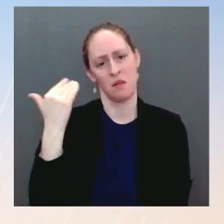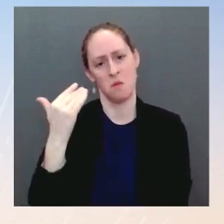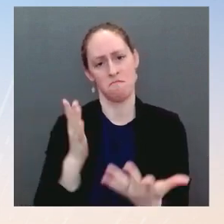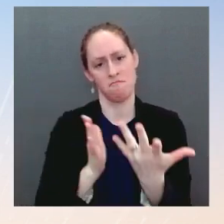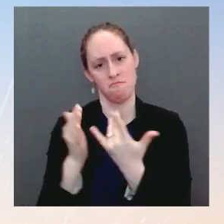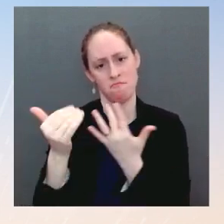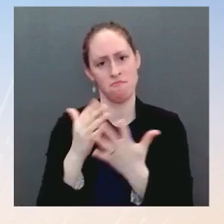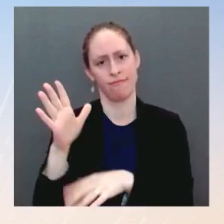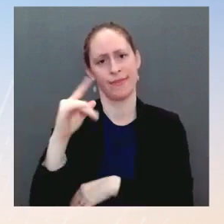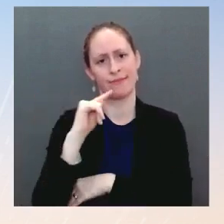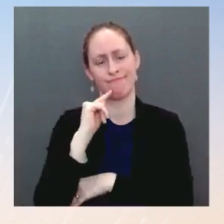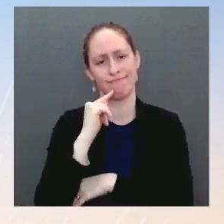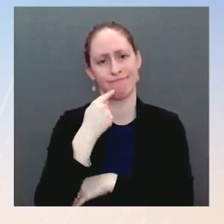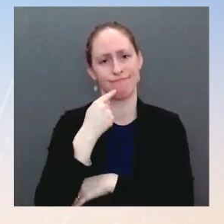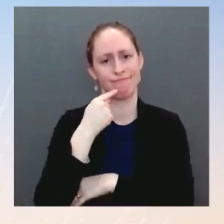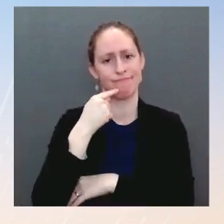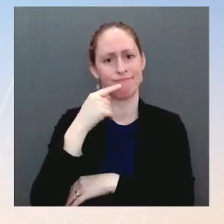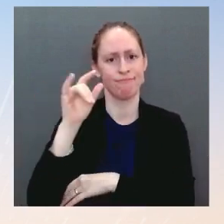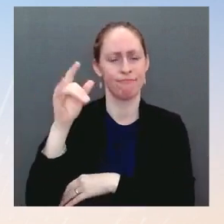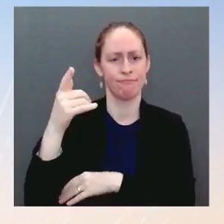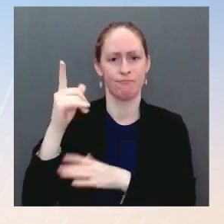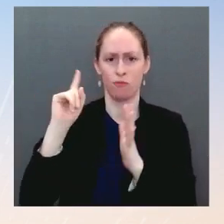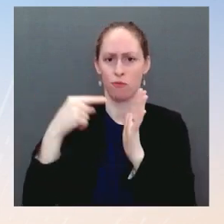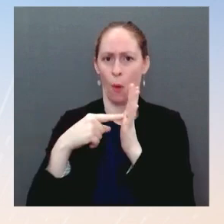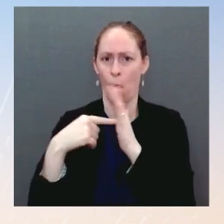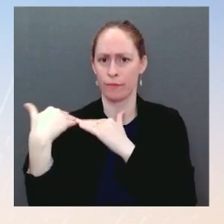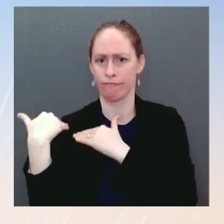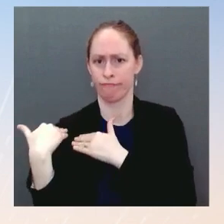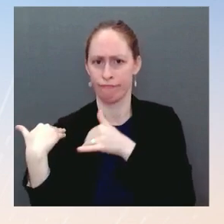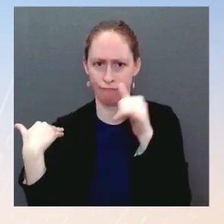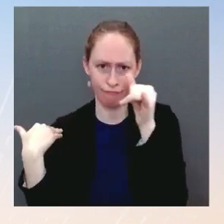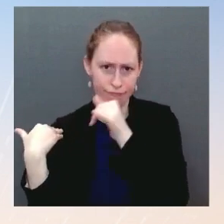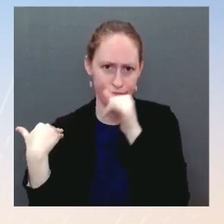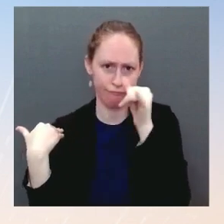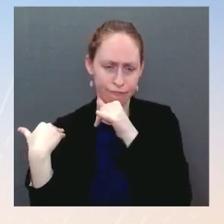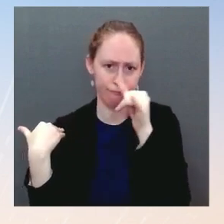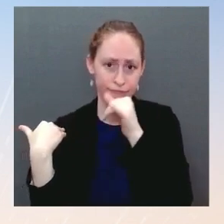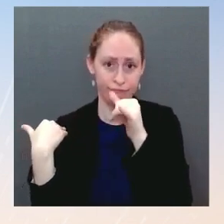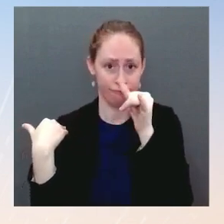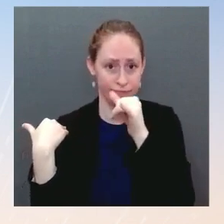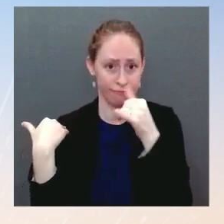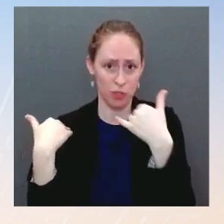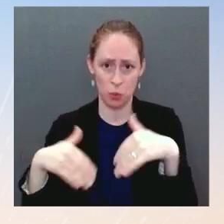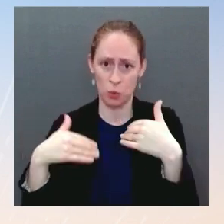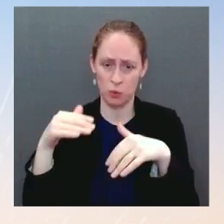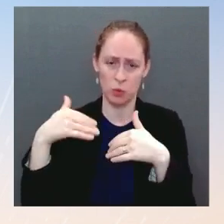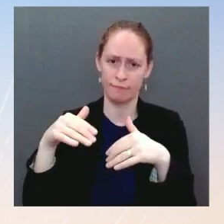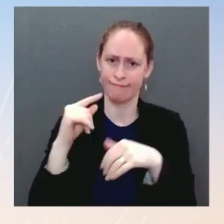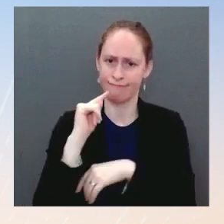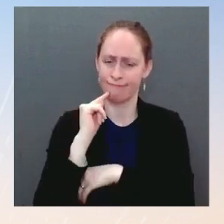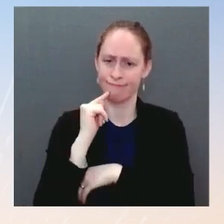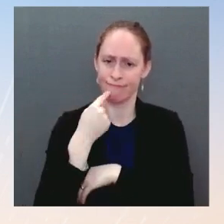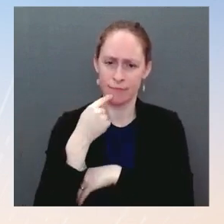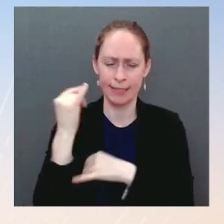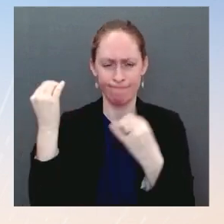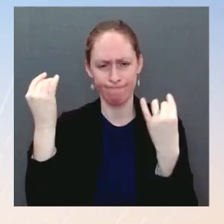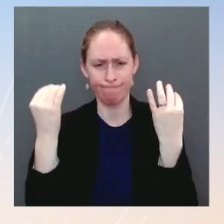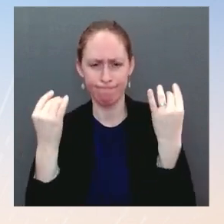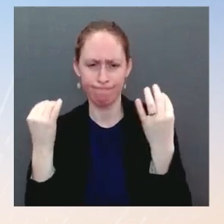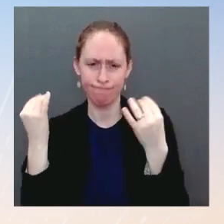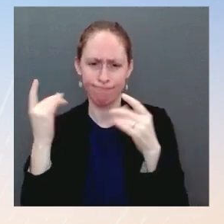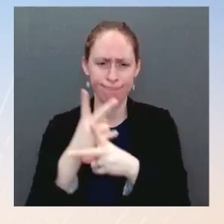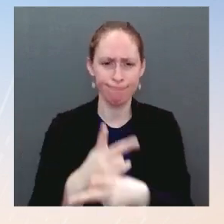that this process plays, including the importance of selecting somebody who is eminently qualified, which he has every intention